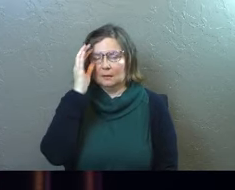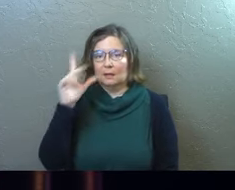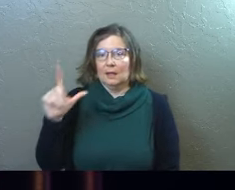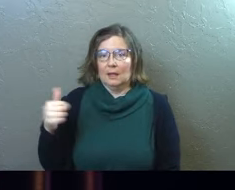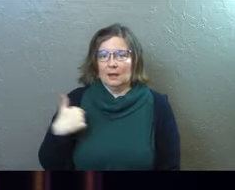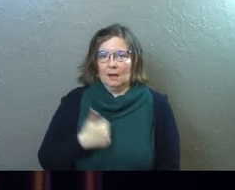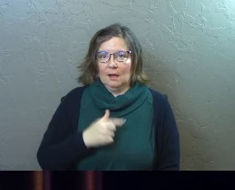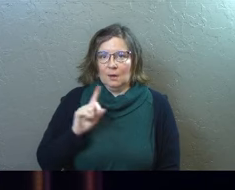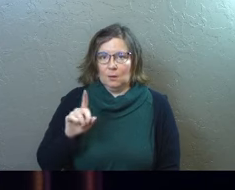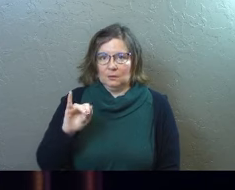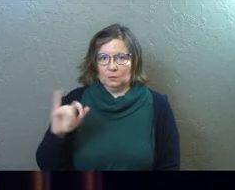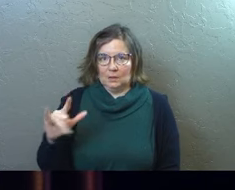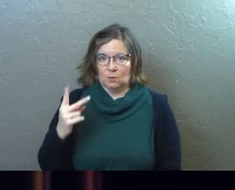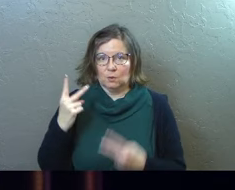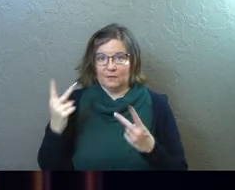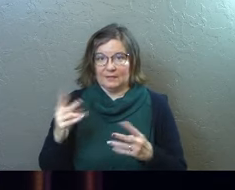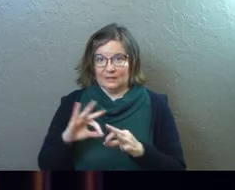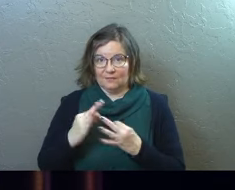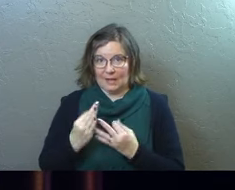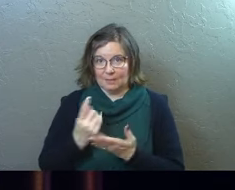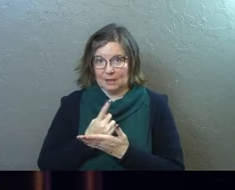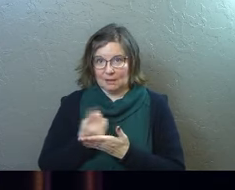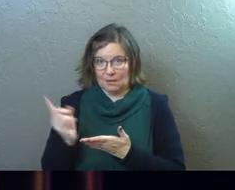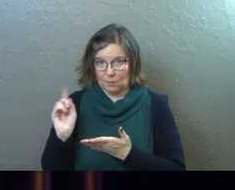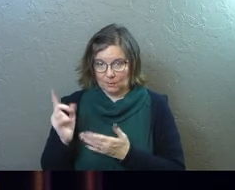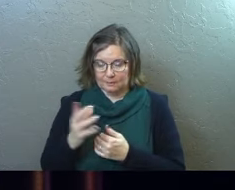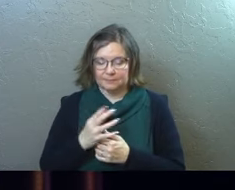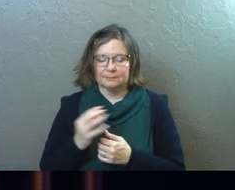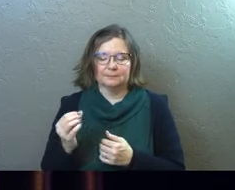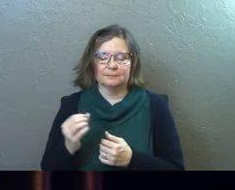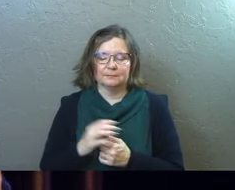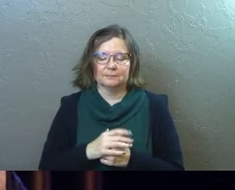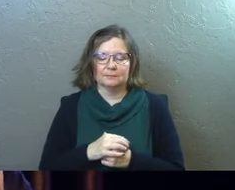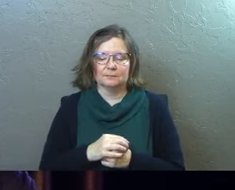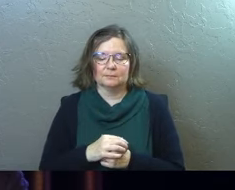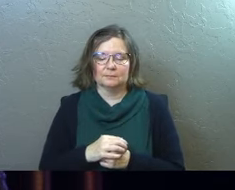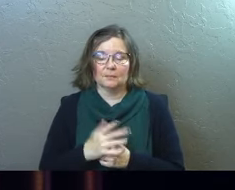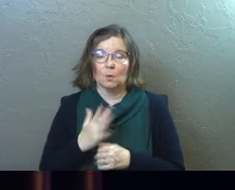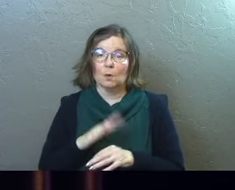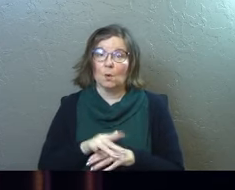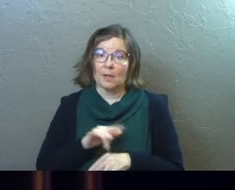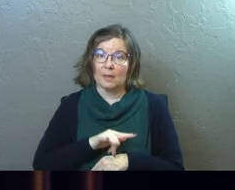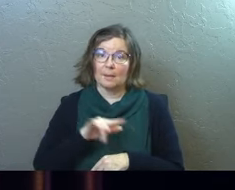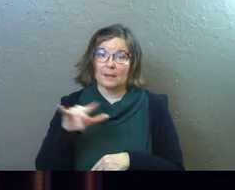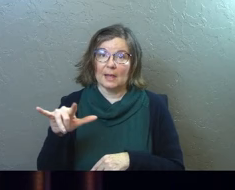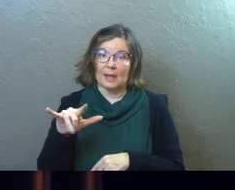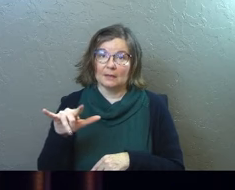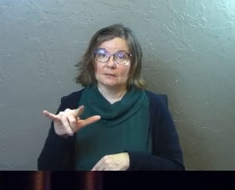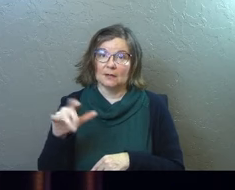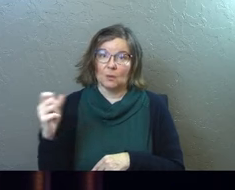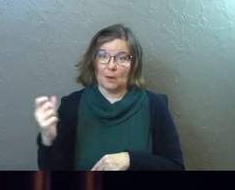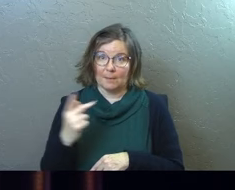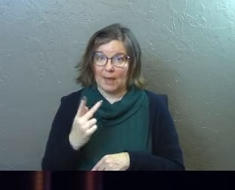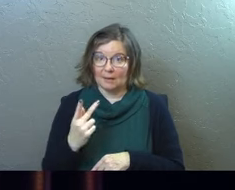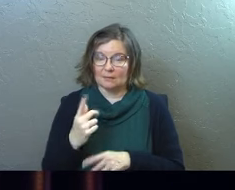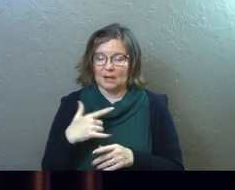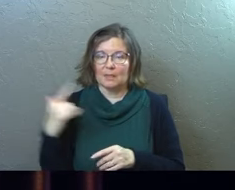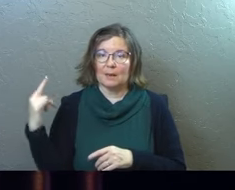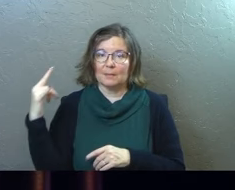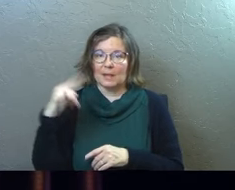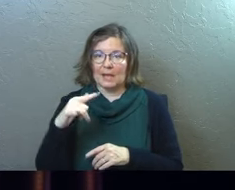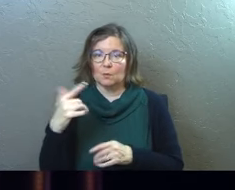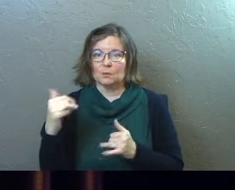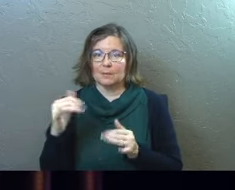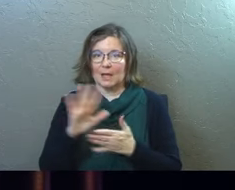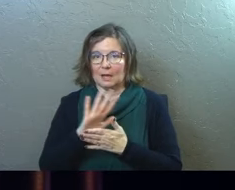Linda and I went to Illinois and visited family a week ago. And we were on the plane on the way back. And the plane